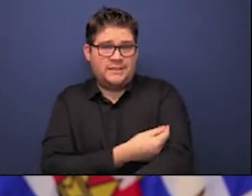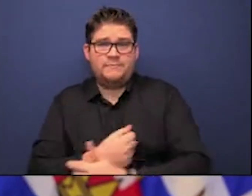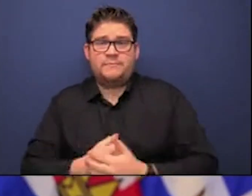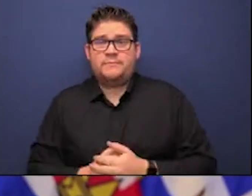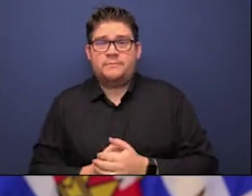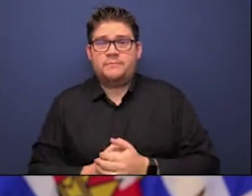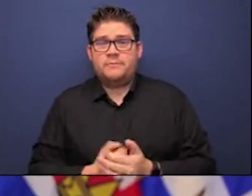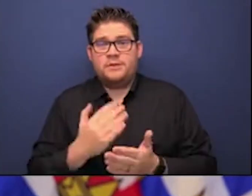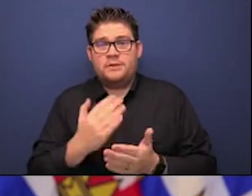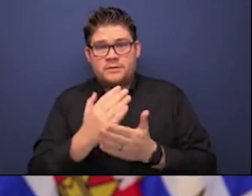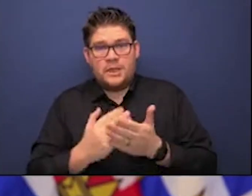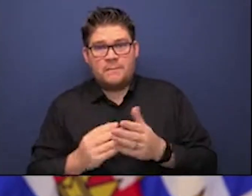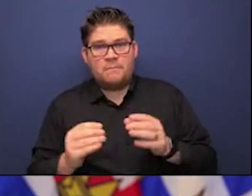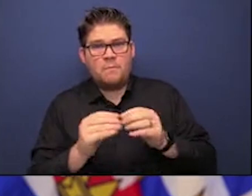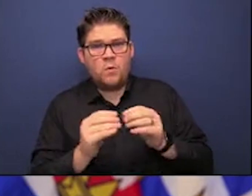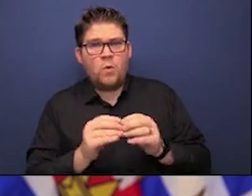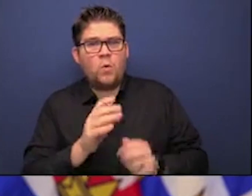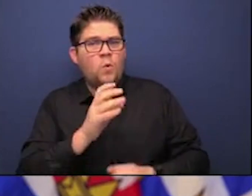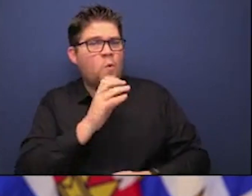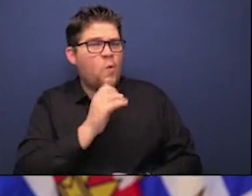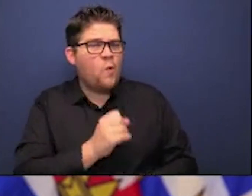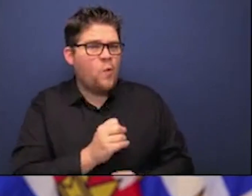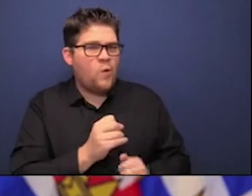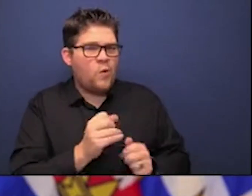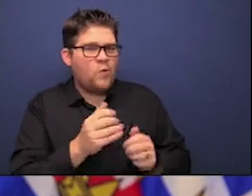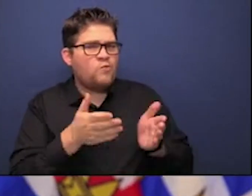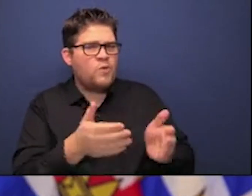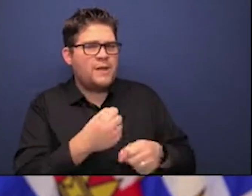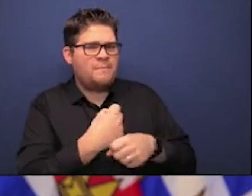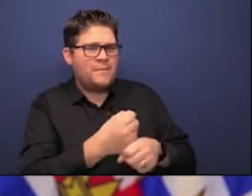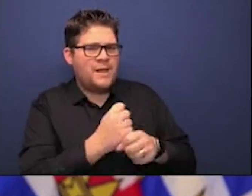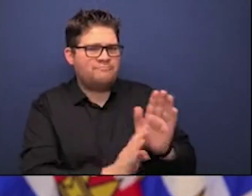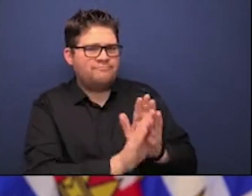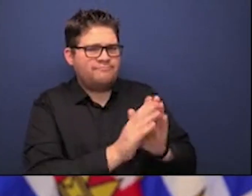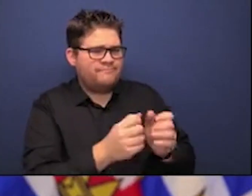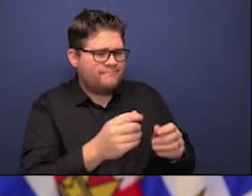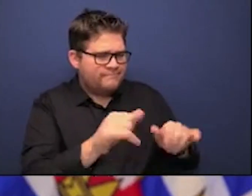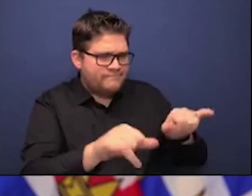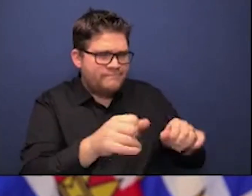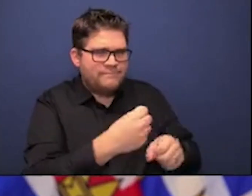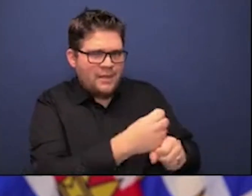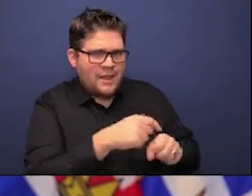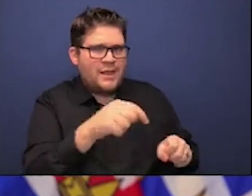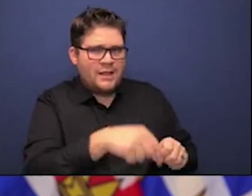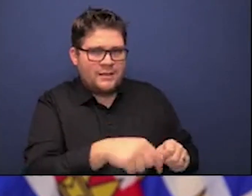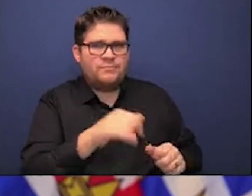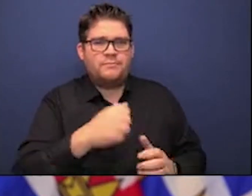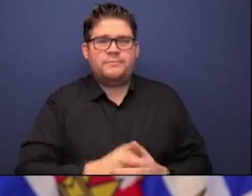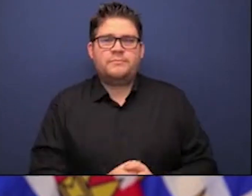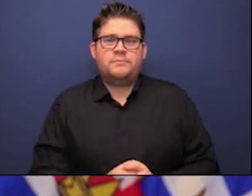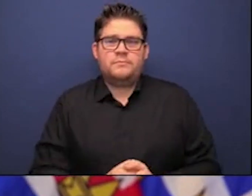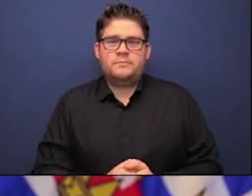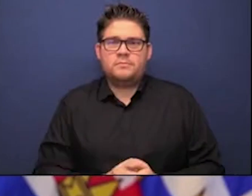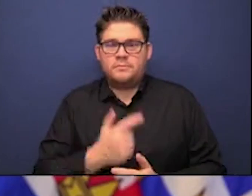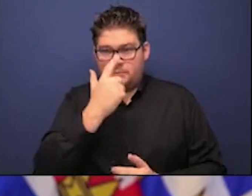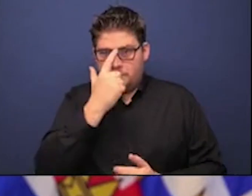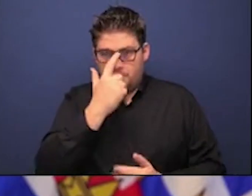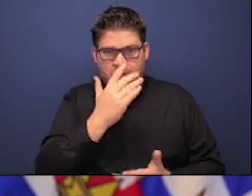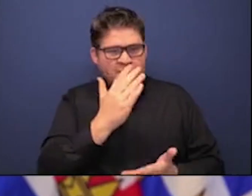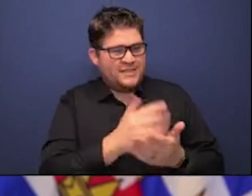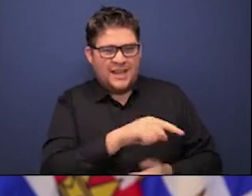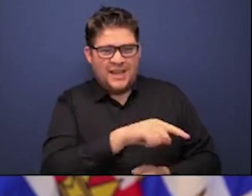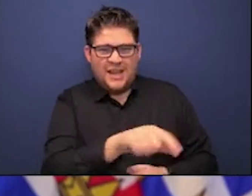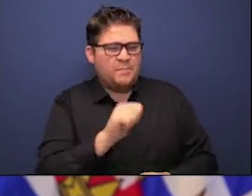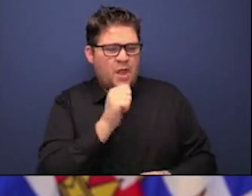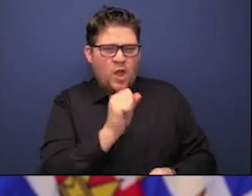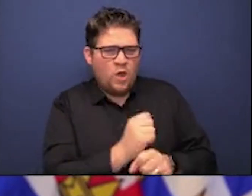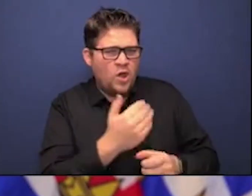So they have abandoned those. But some of the more traditional, what we call protein subunit vaccines have been used in children for a long time,